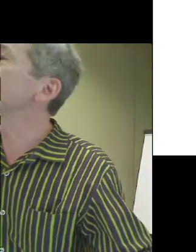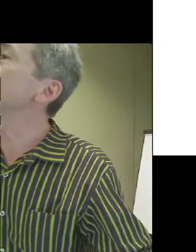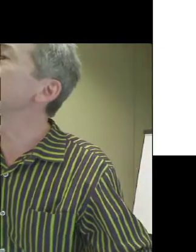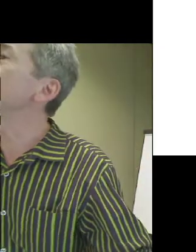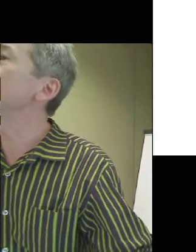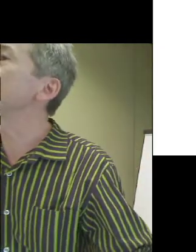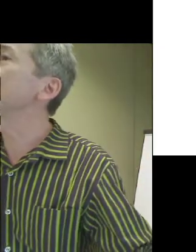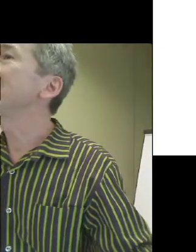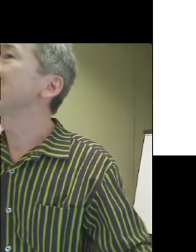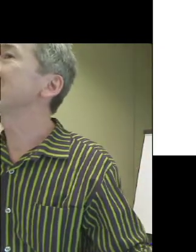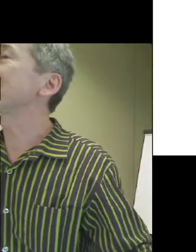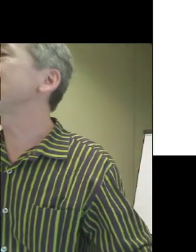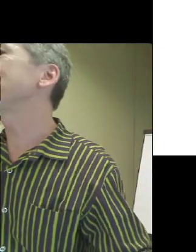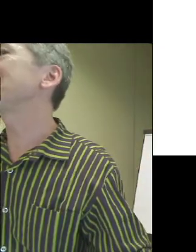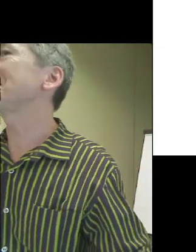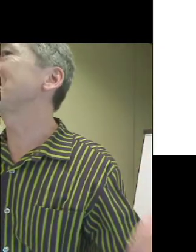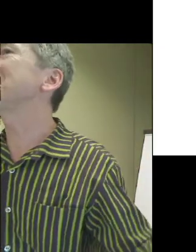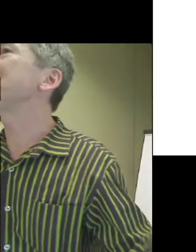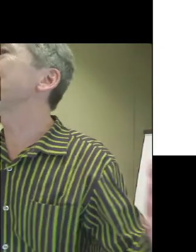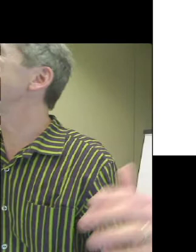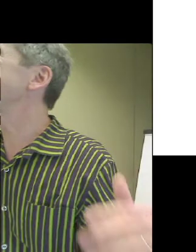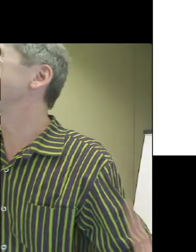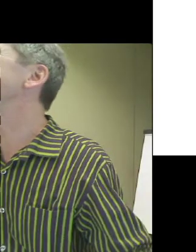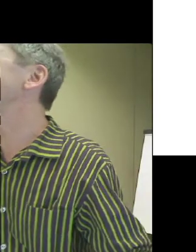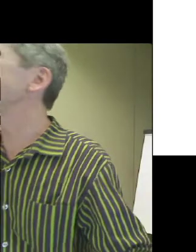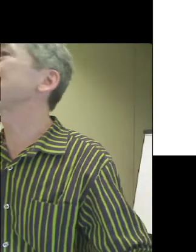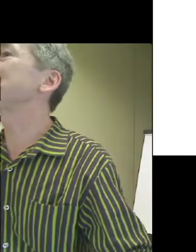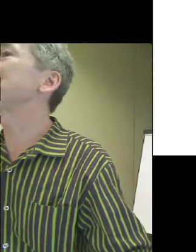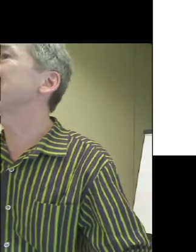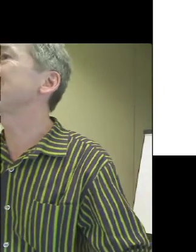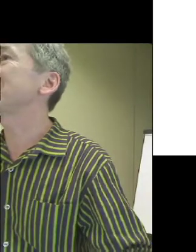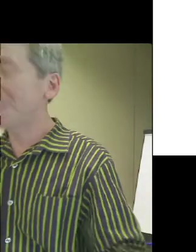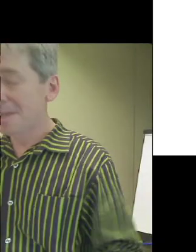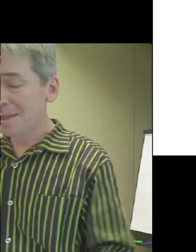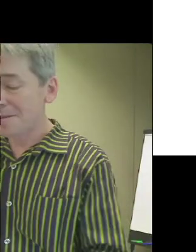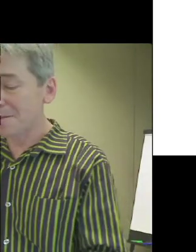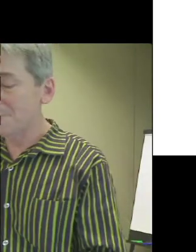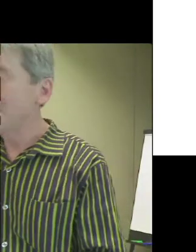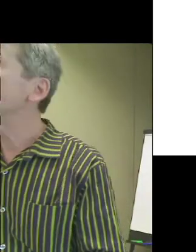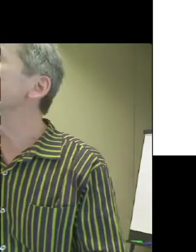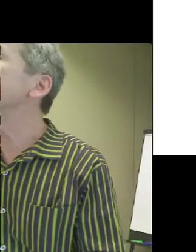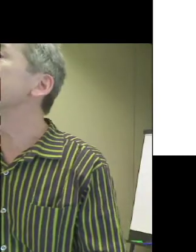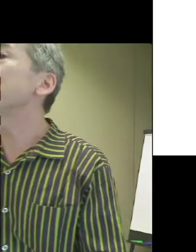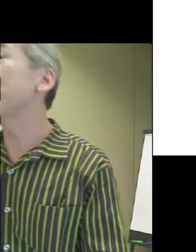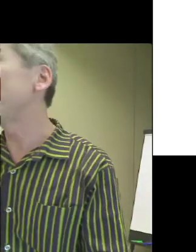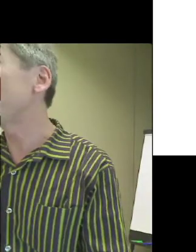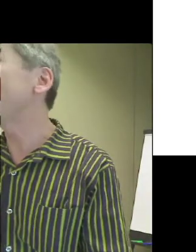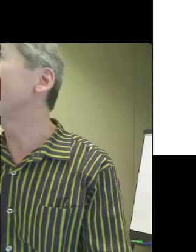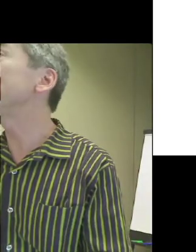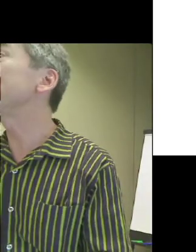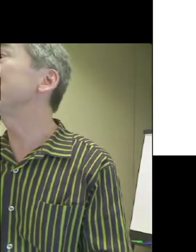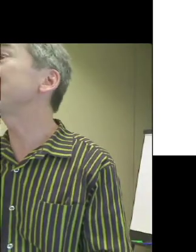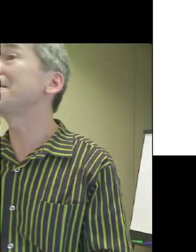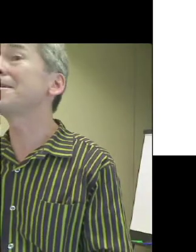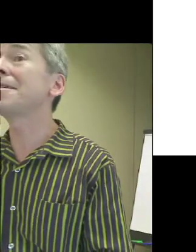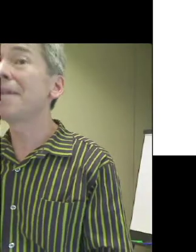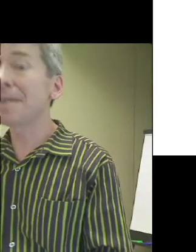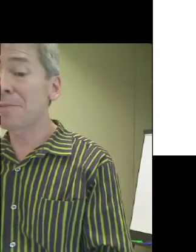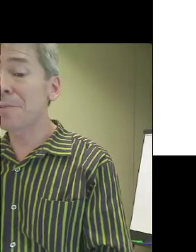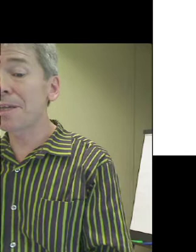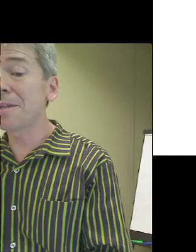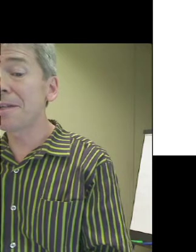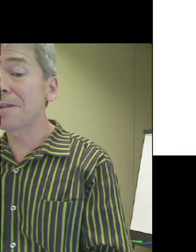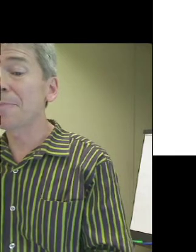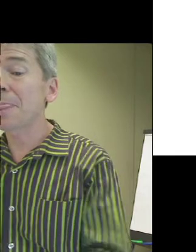not cutting the overview. That is not a dignified museum experience. So issues of fundamental human dignity